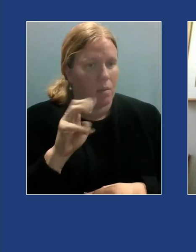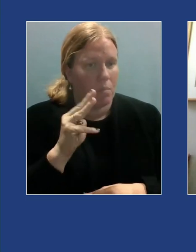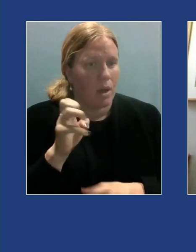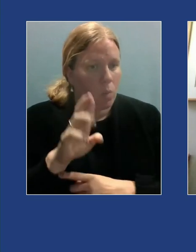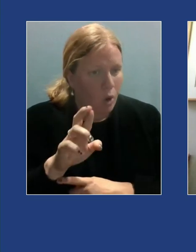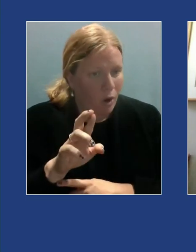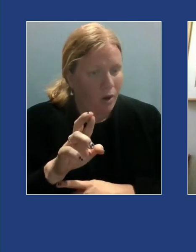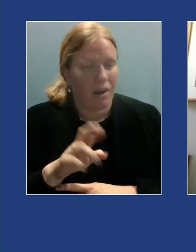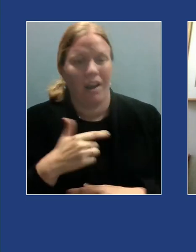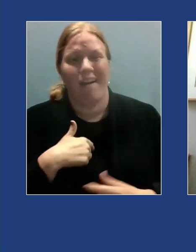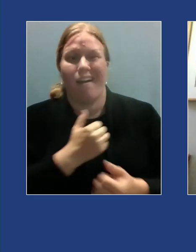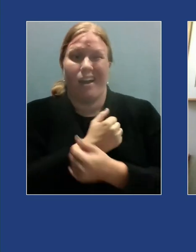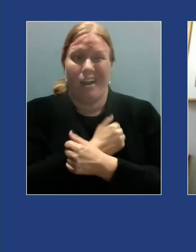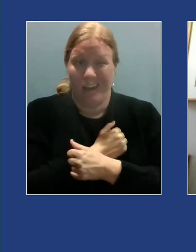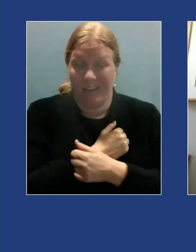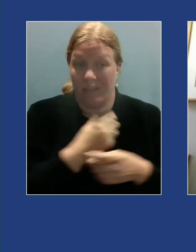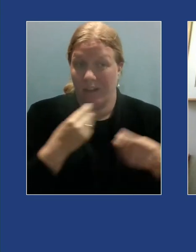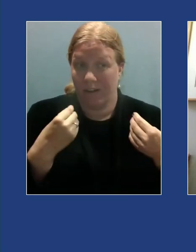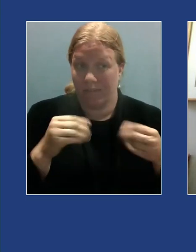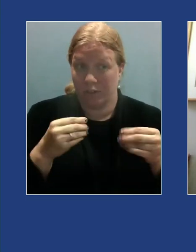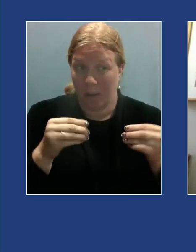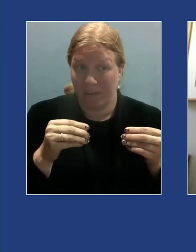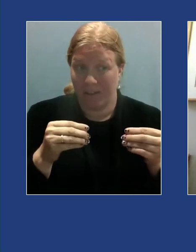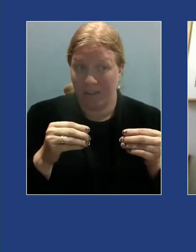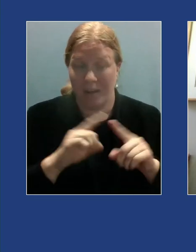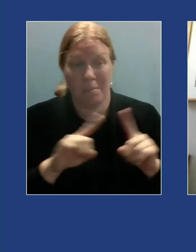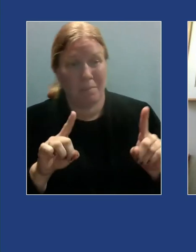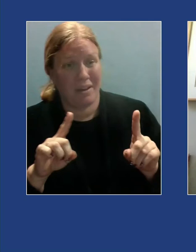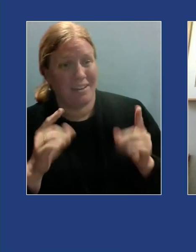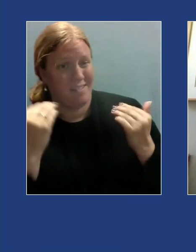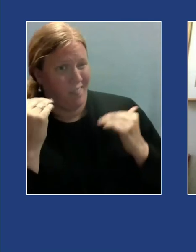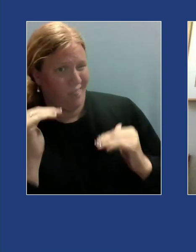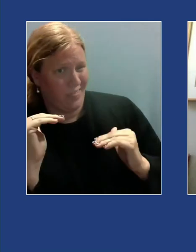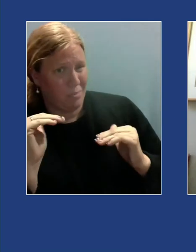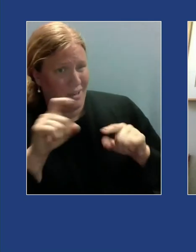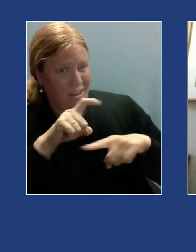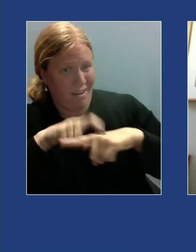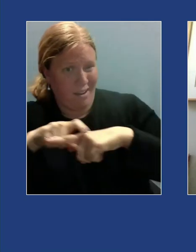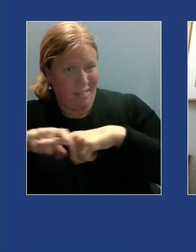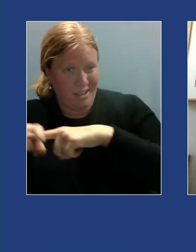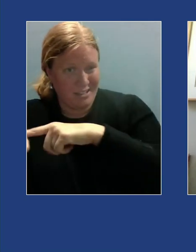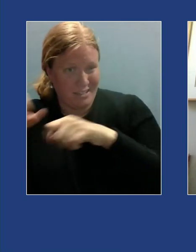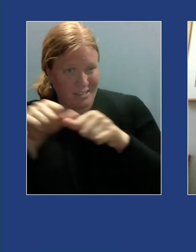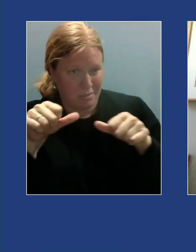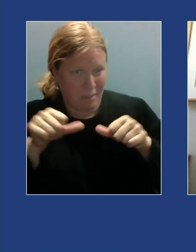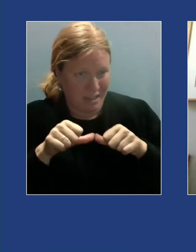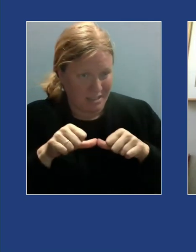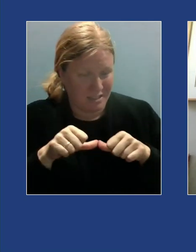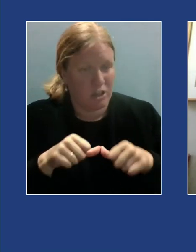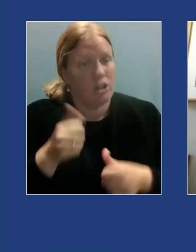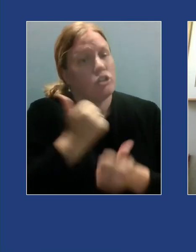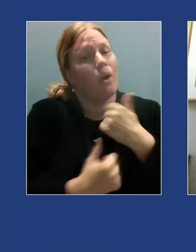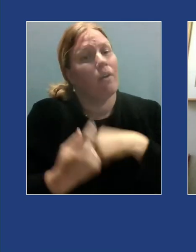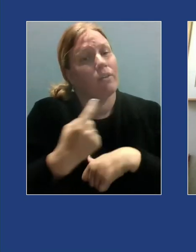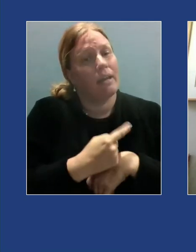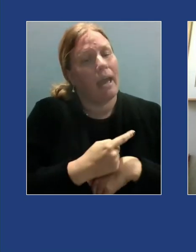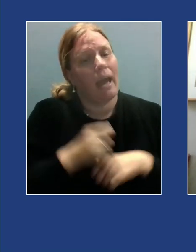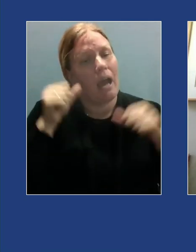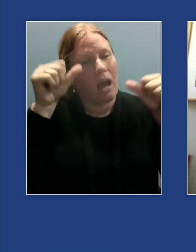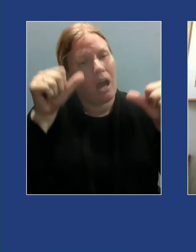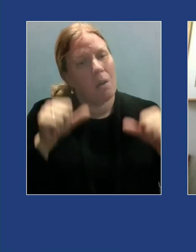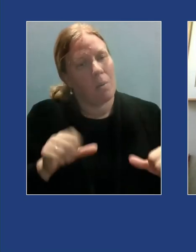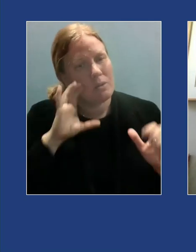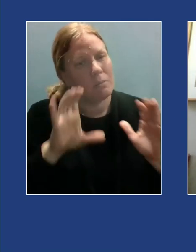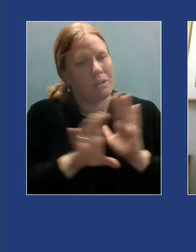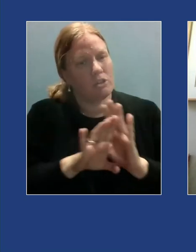became unmanageable with limited closet space I had an idea to start a fashion blog where every day I post pictures myself in one of my